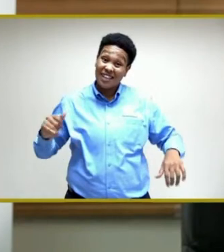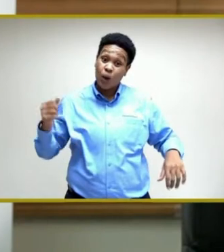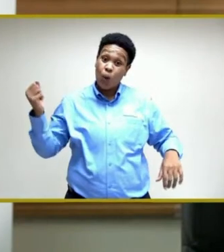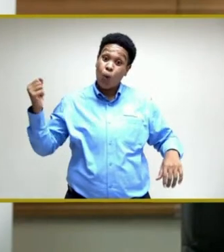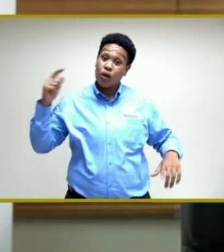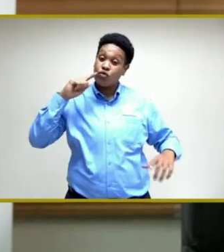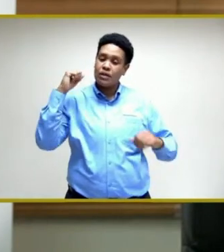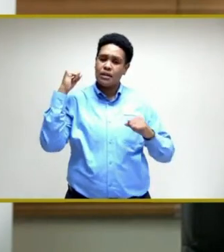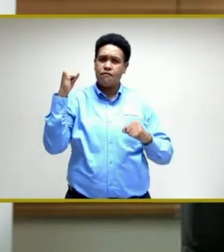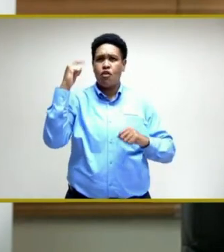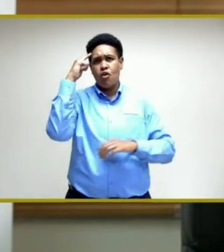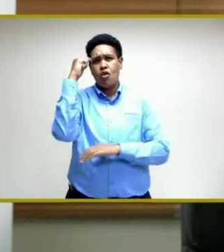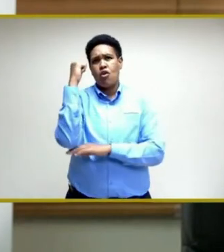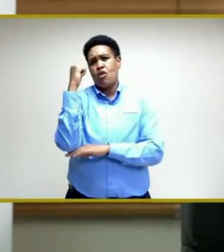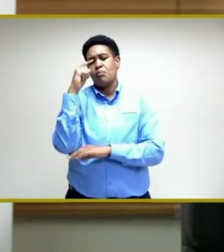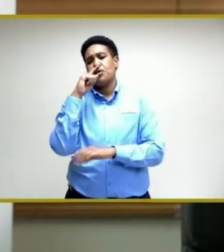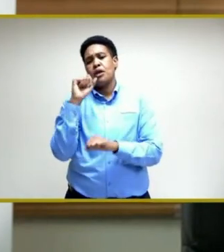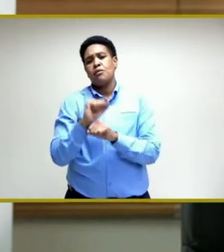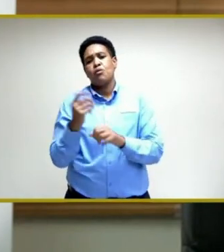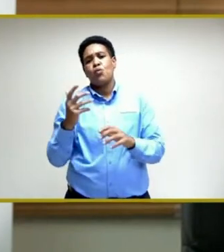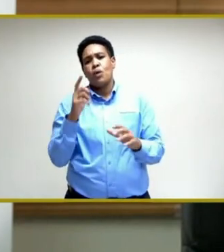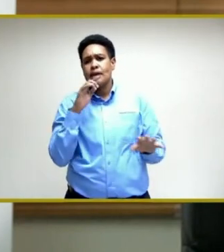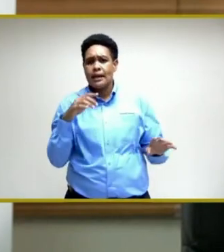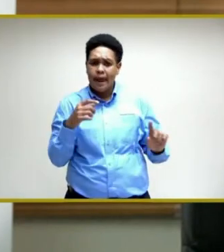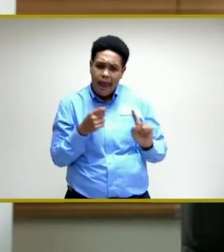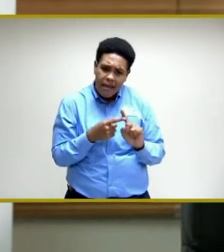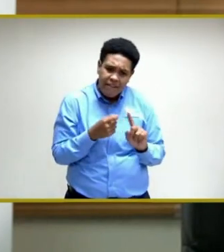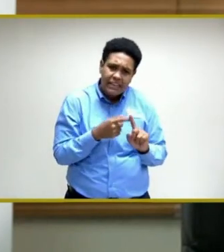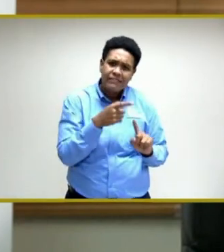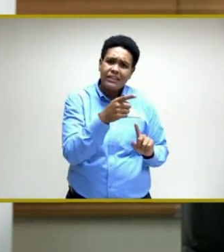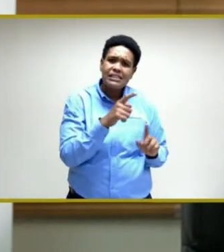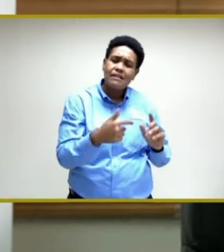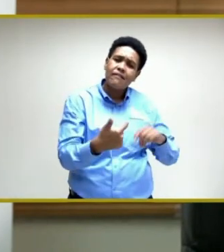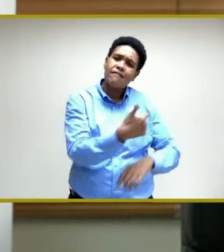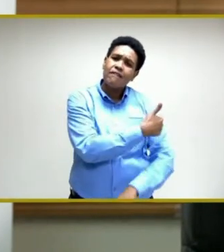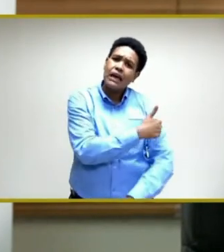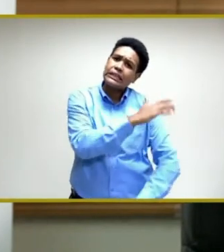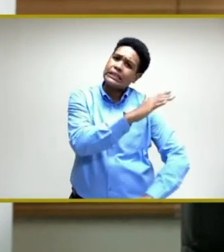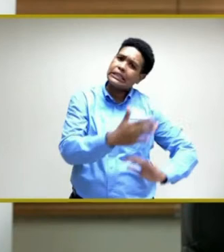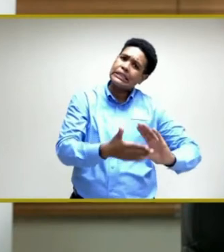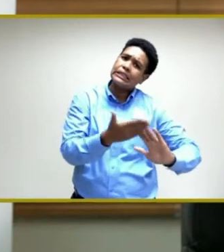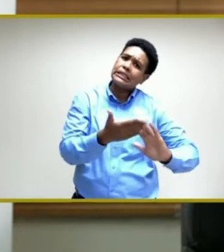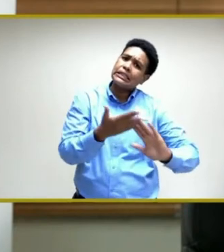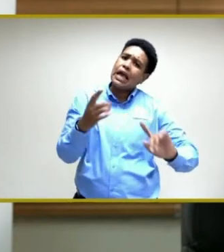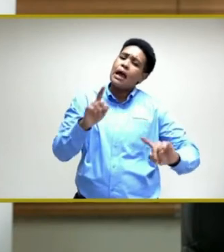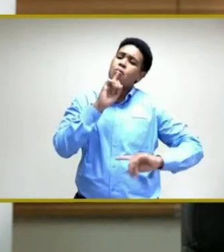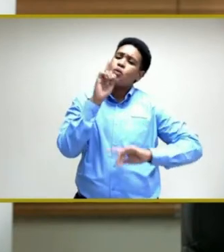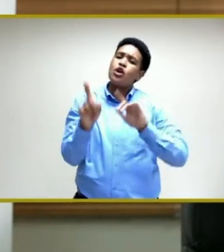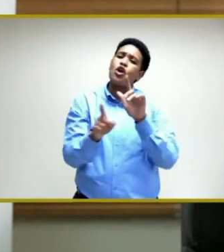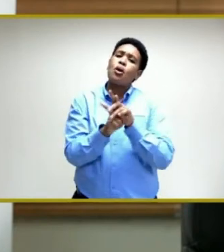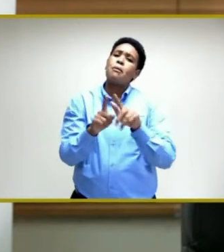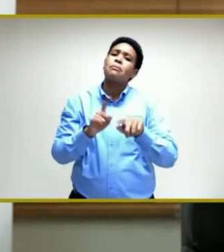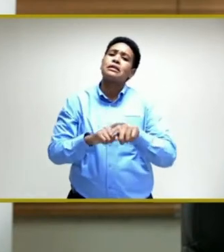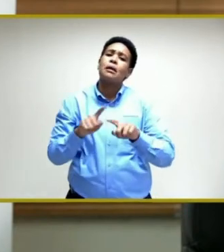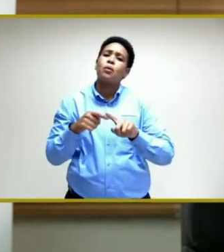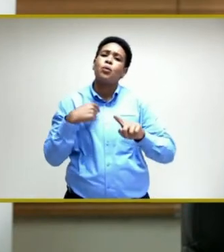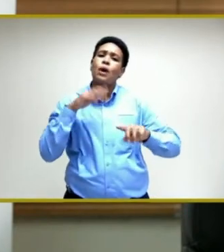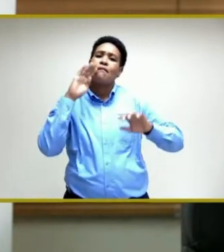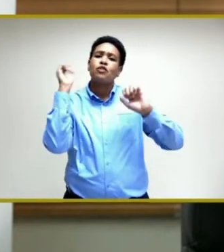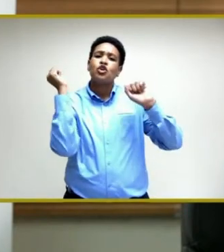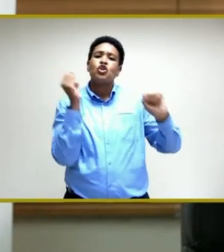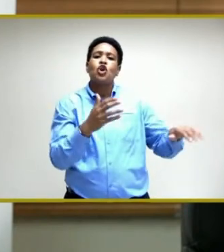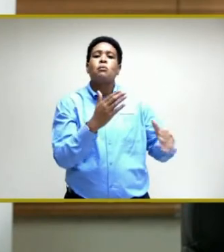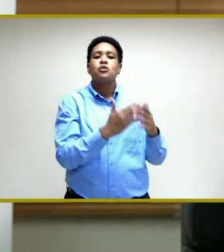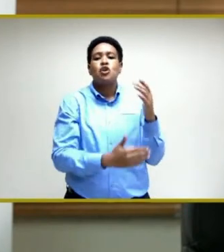firm to ensuring the efficacy of the vaccines. vaccines, and there will come a point when we will have to dump some of the vaccines,